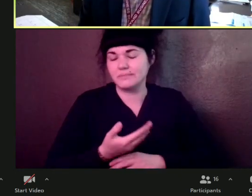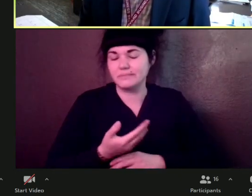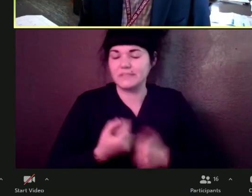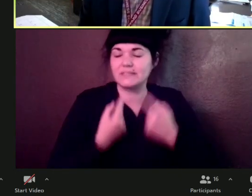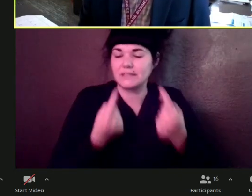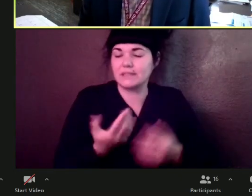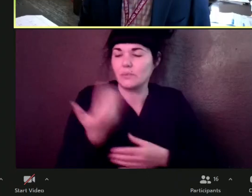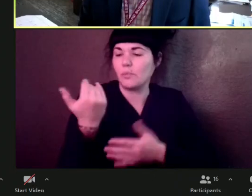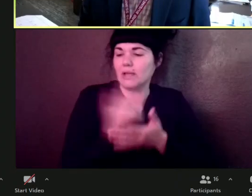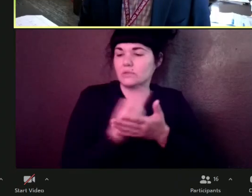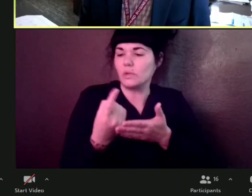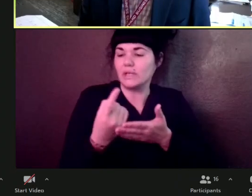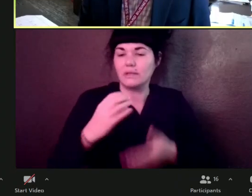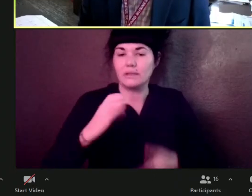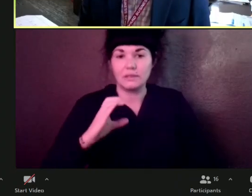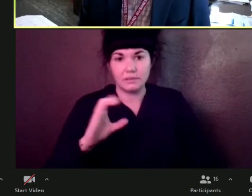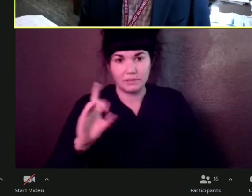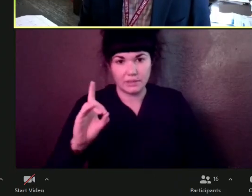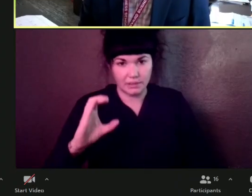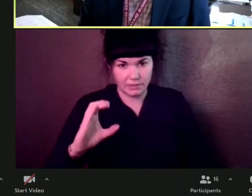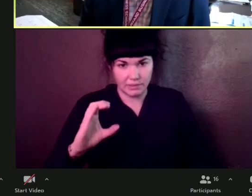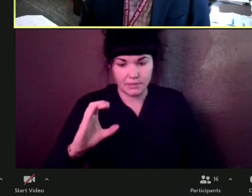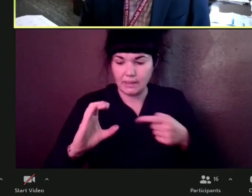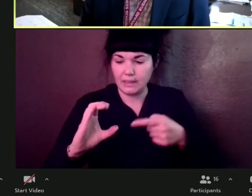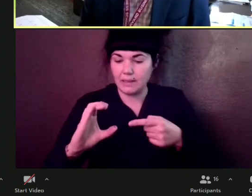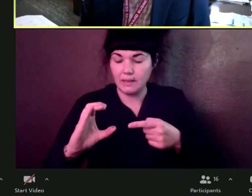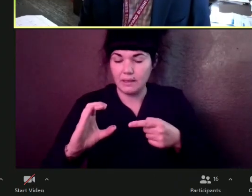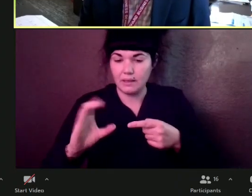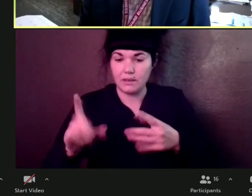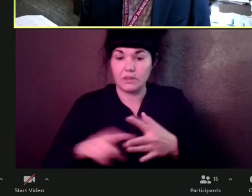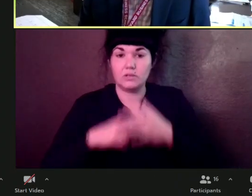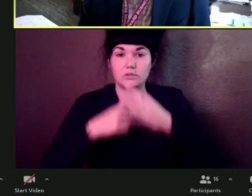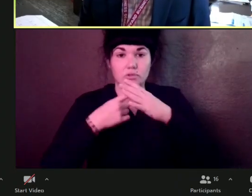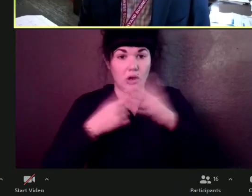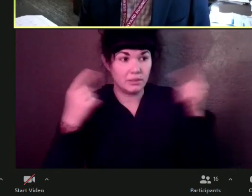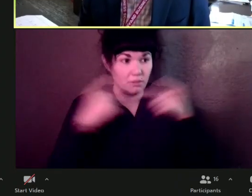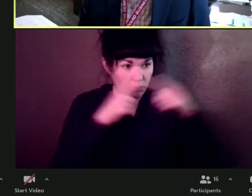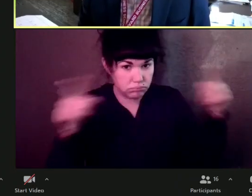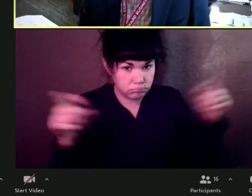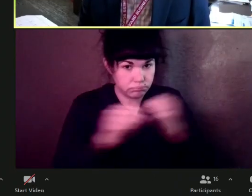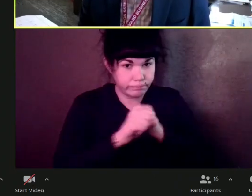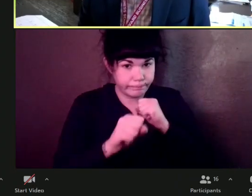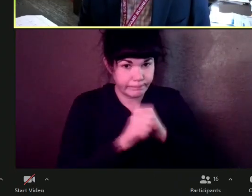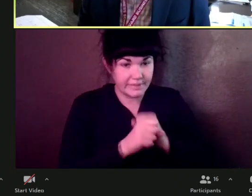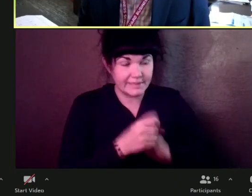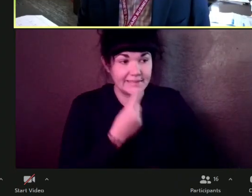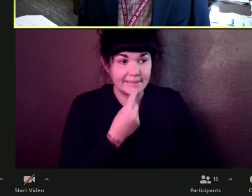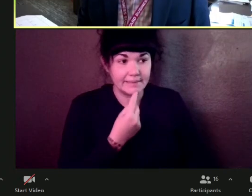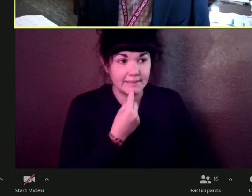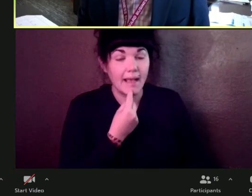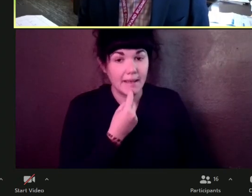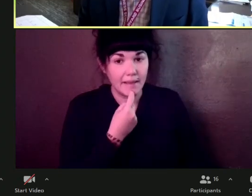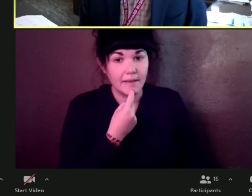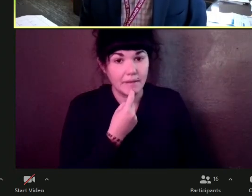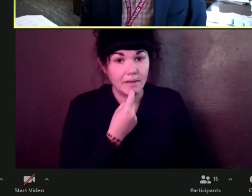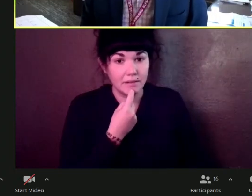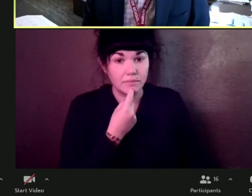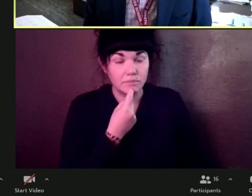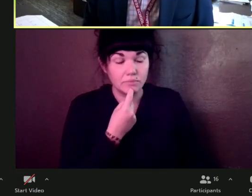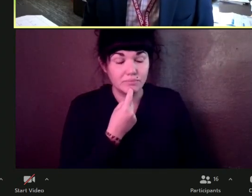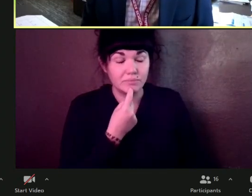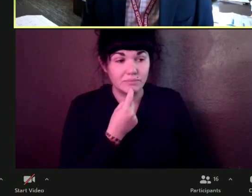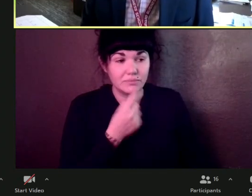the CDC coming out and starting to walk back that, uh, that, um, incentive that we were